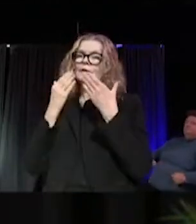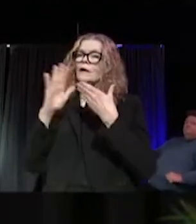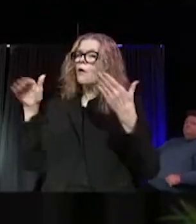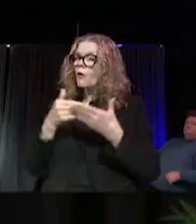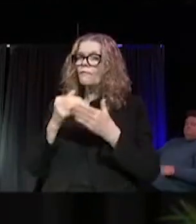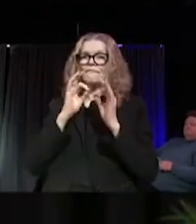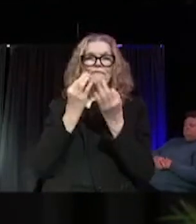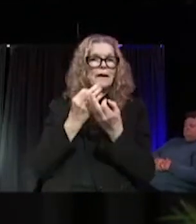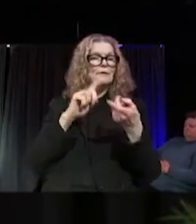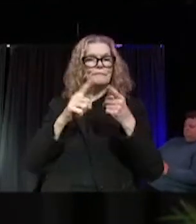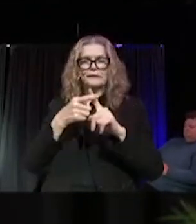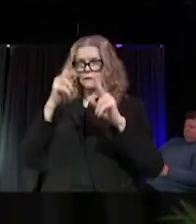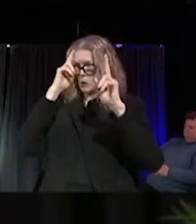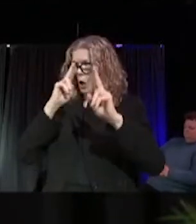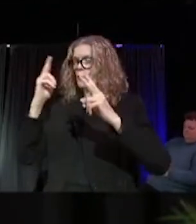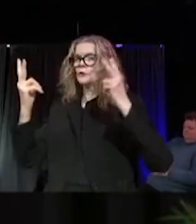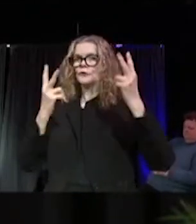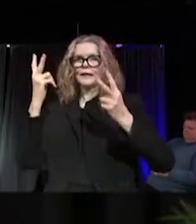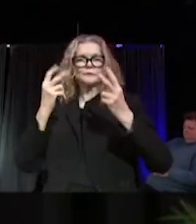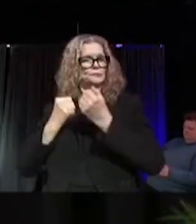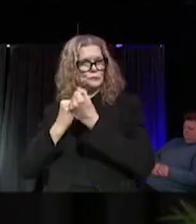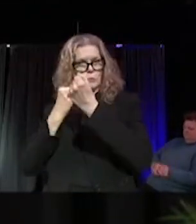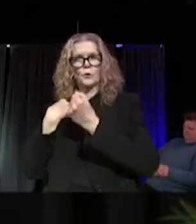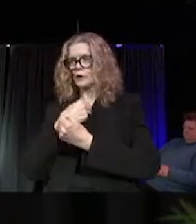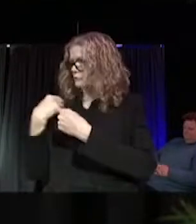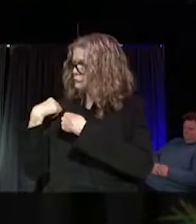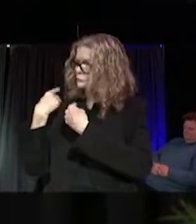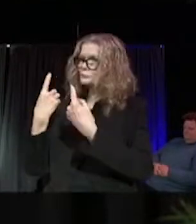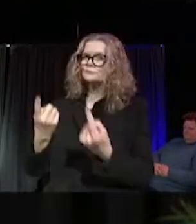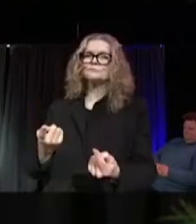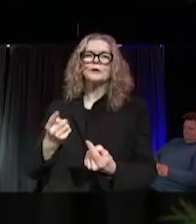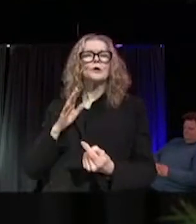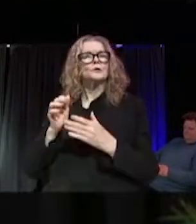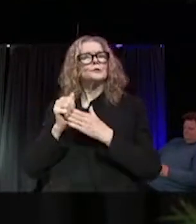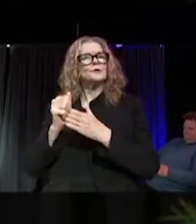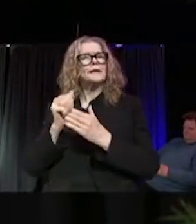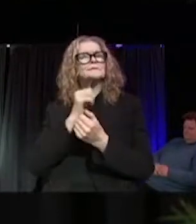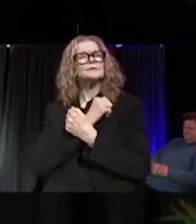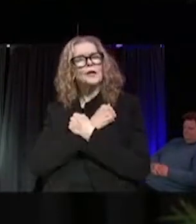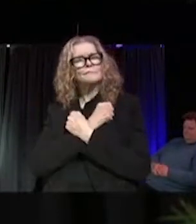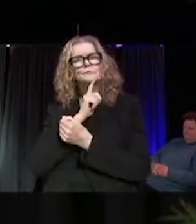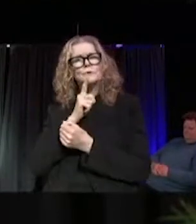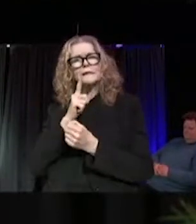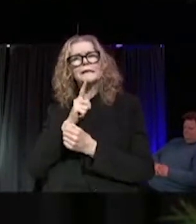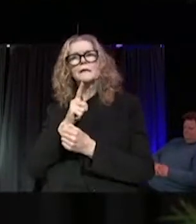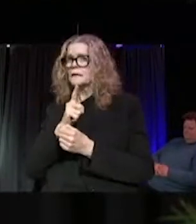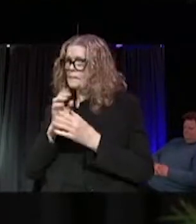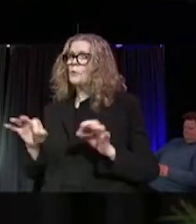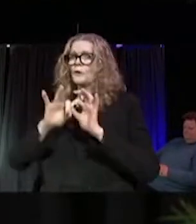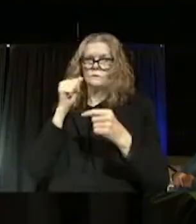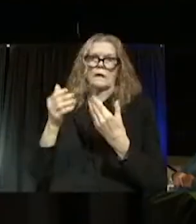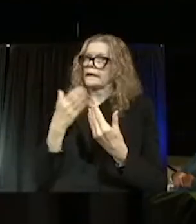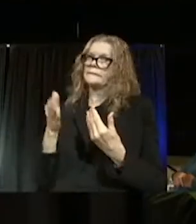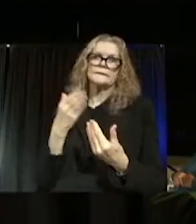staff, and distinguished guests that have supported us along the way. Your guidance, love, and belief in us has been an instrumental part of our success and we are forever